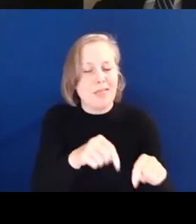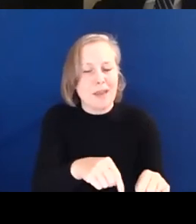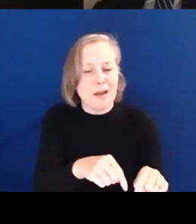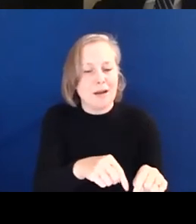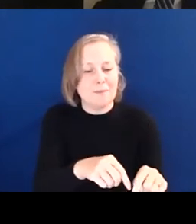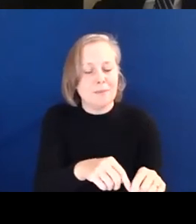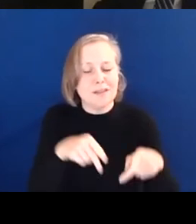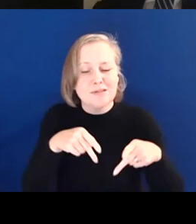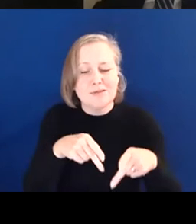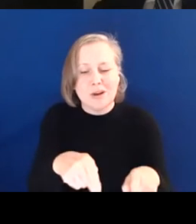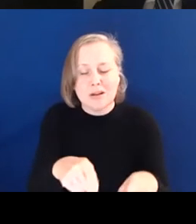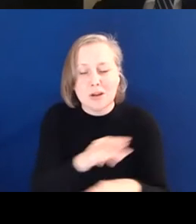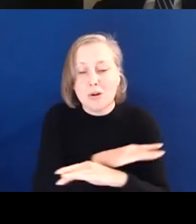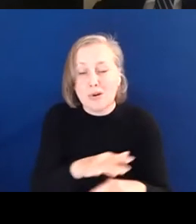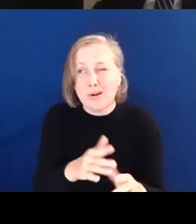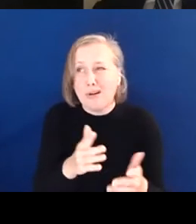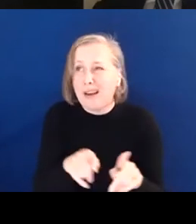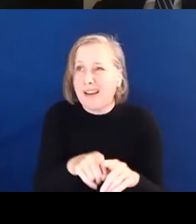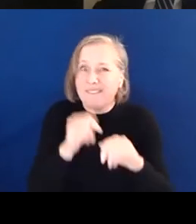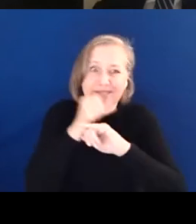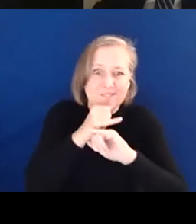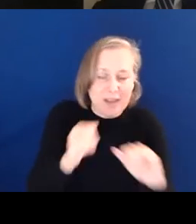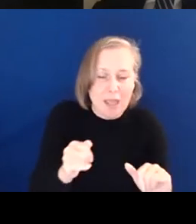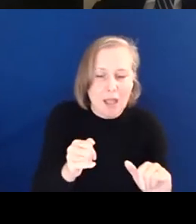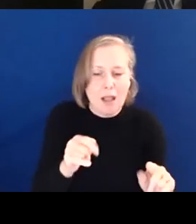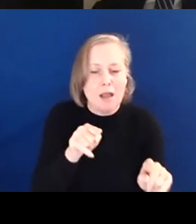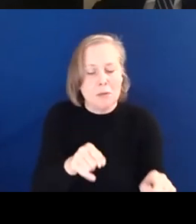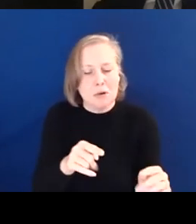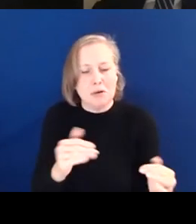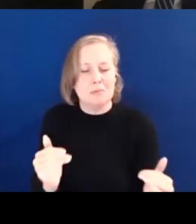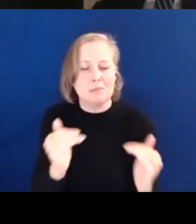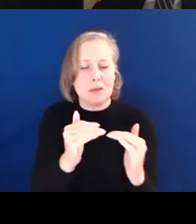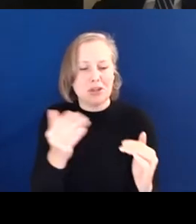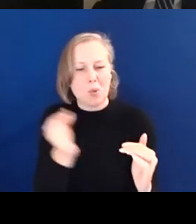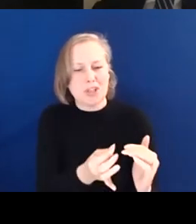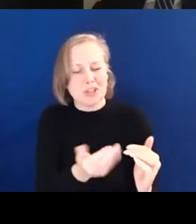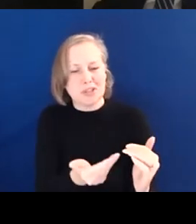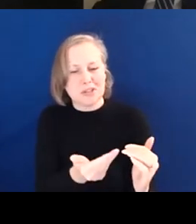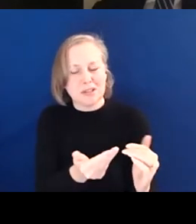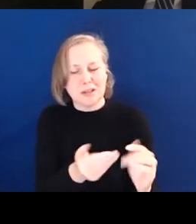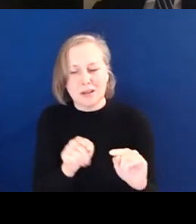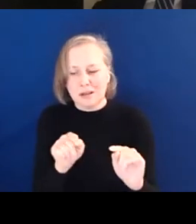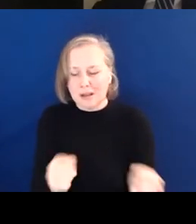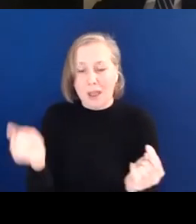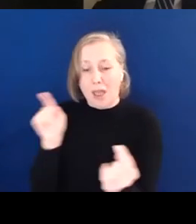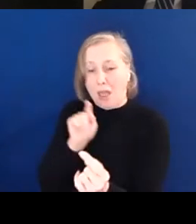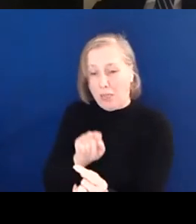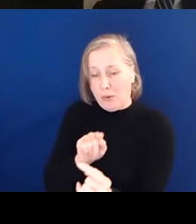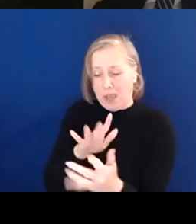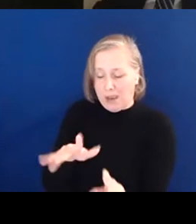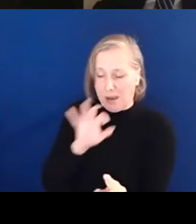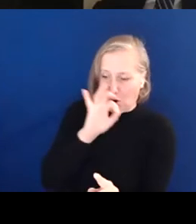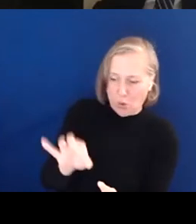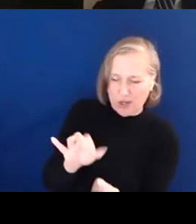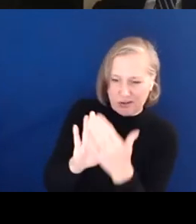fails as doesn't address the questions we ve been asked to consider today, nor do I start from the other substantive disability strategy